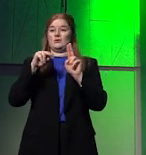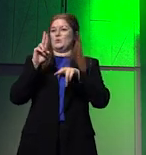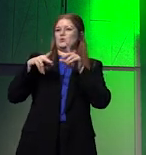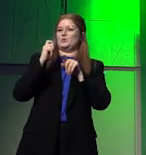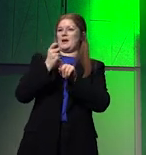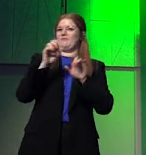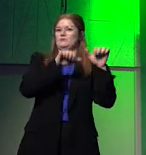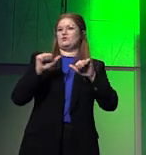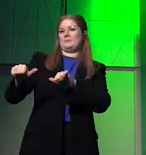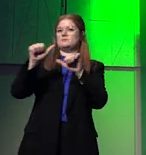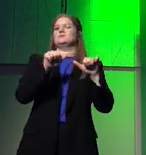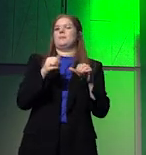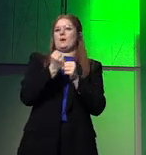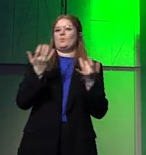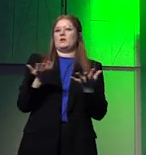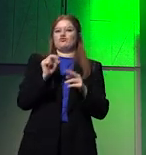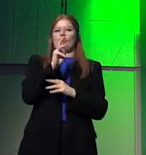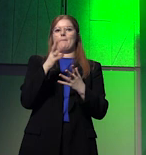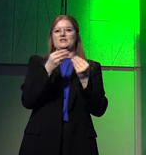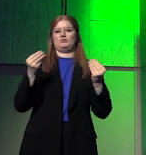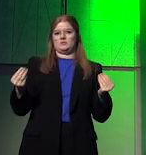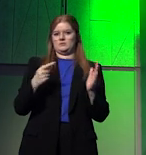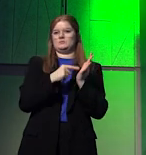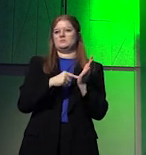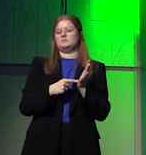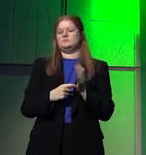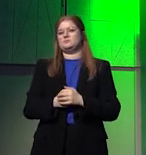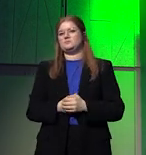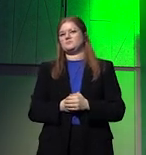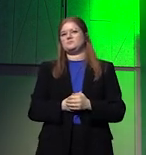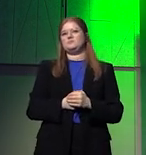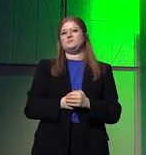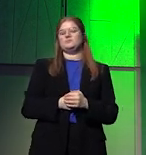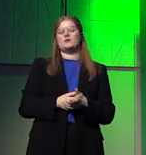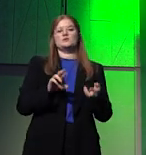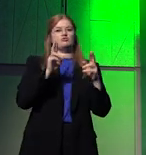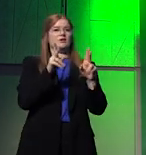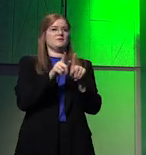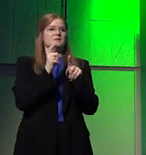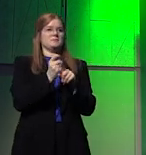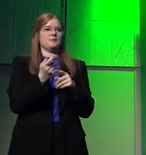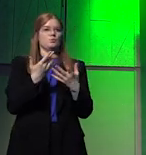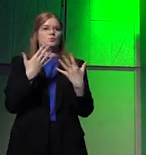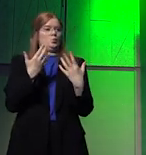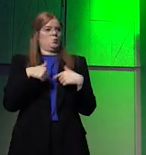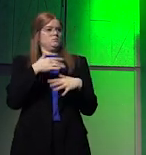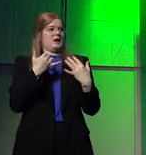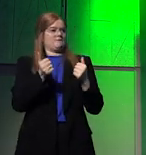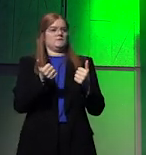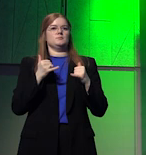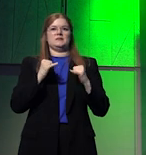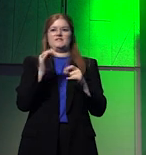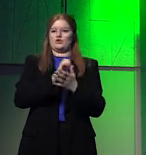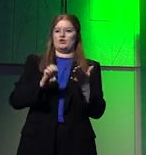type of diplomacy around raw materials. And whilst there is obviously a capacity for